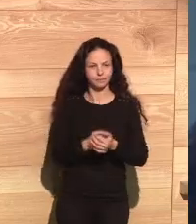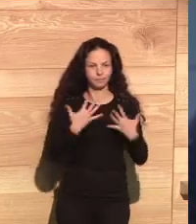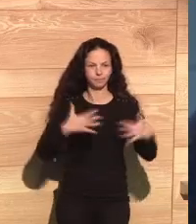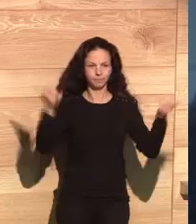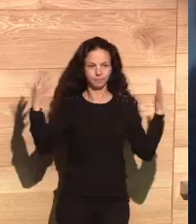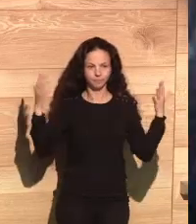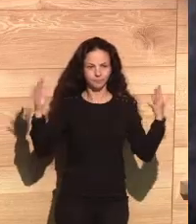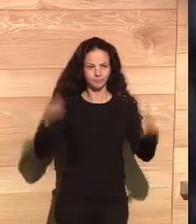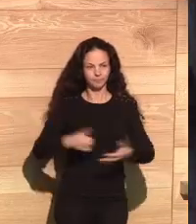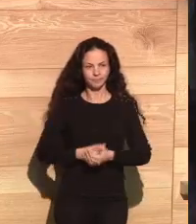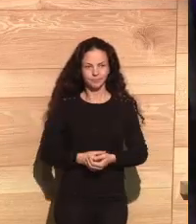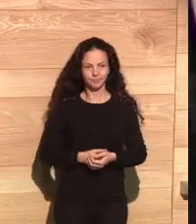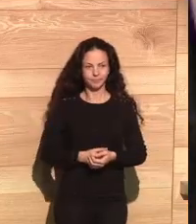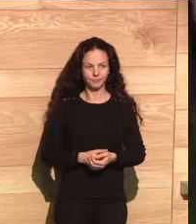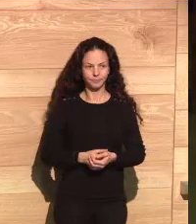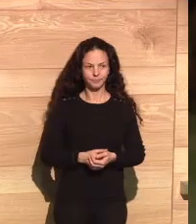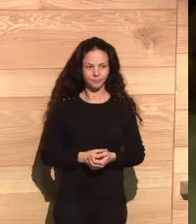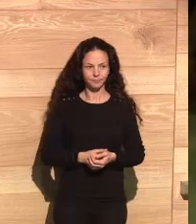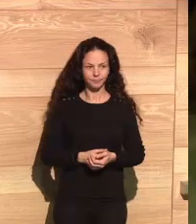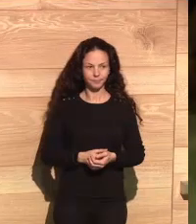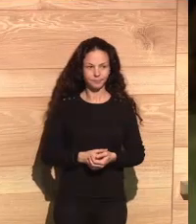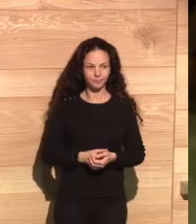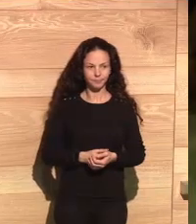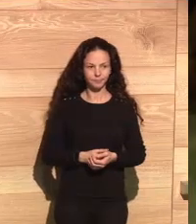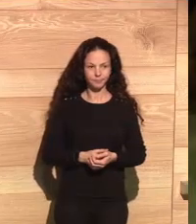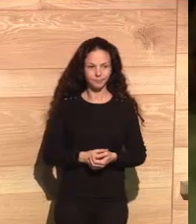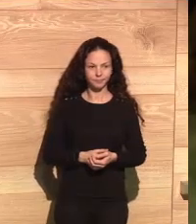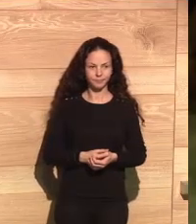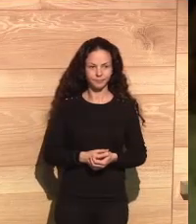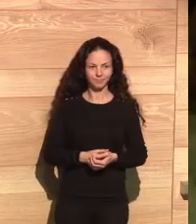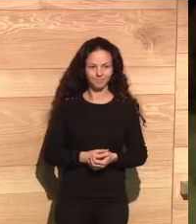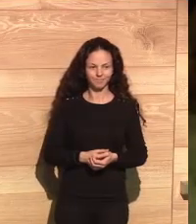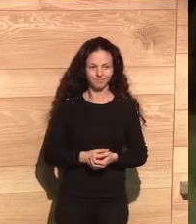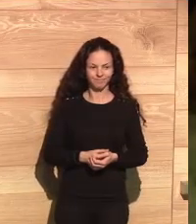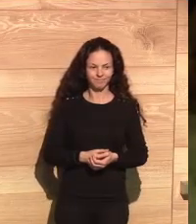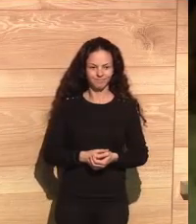for coming here and for being interested in this topic. Thank you very much. Thank you much.